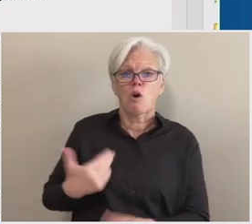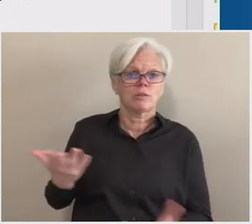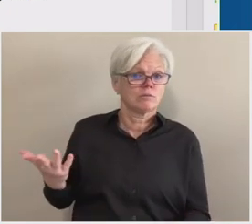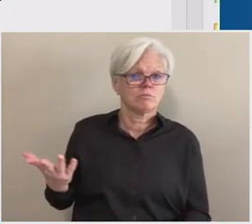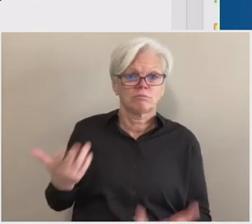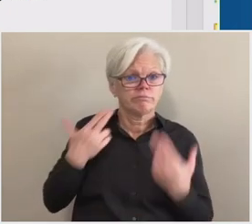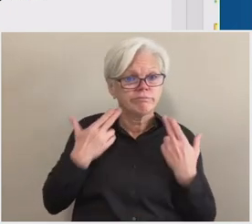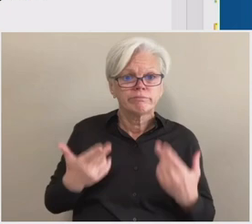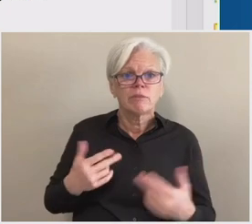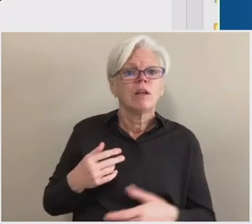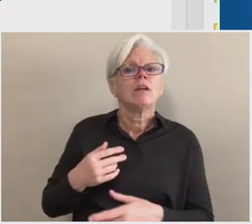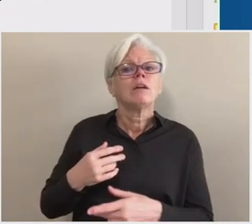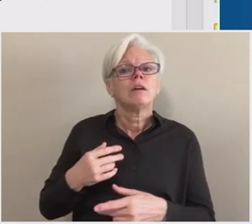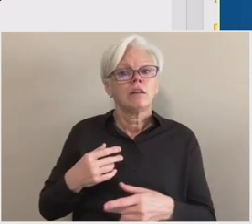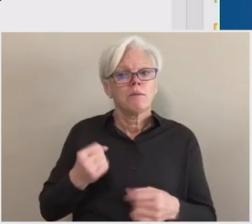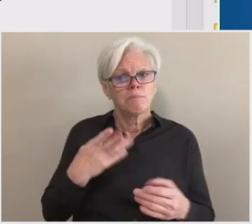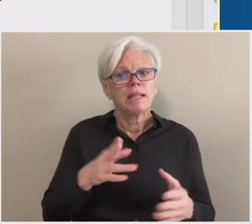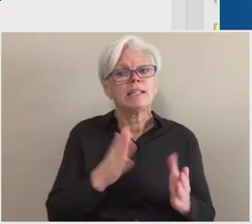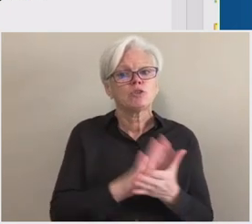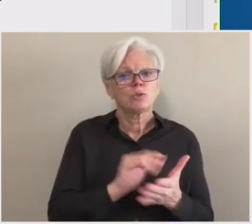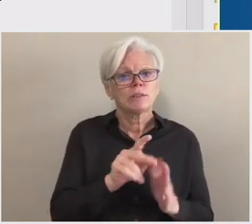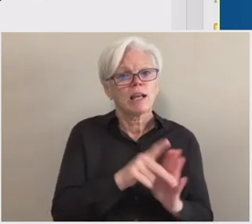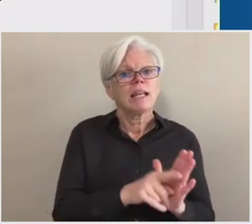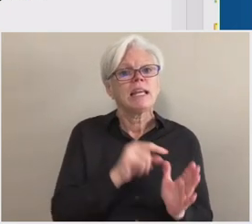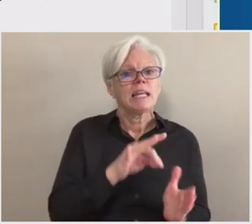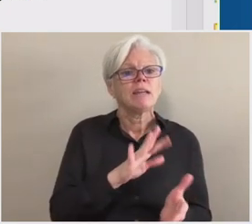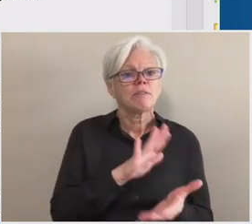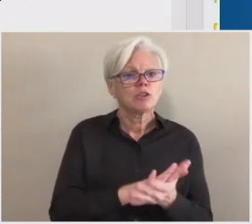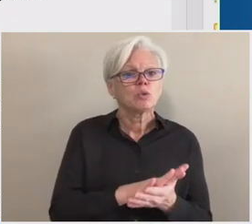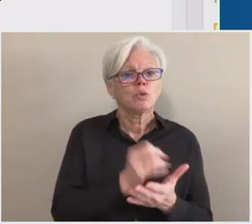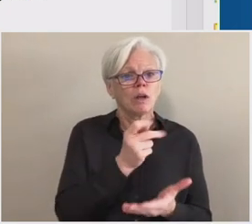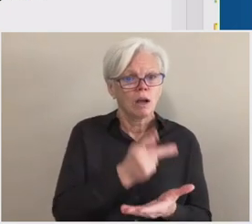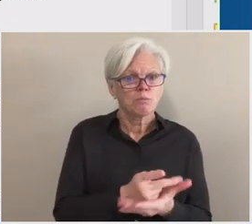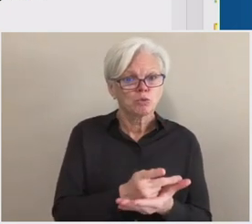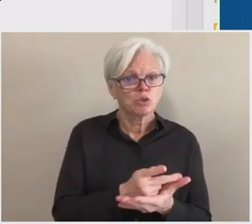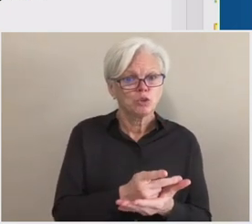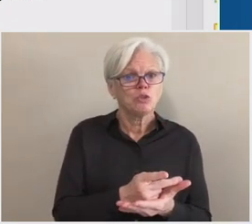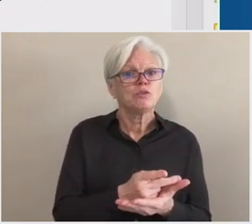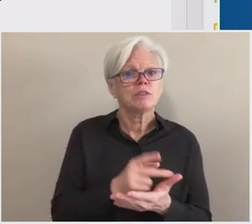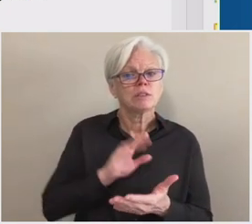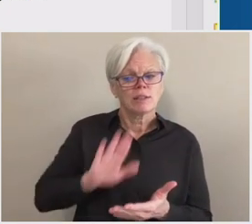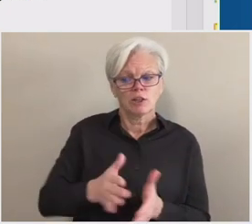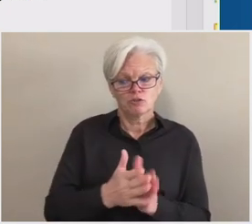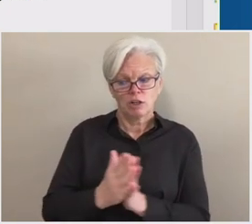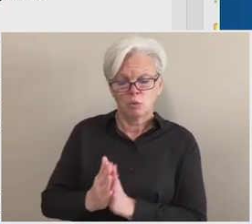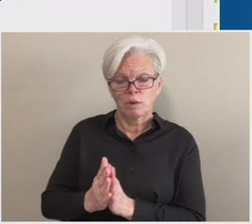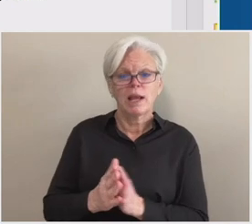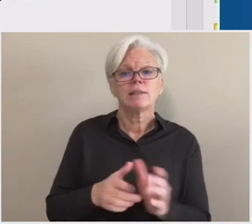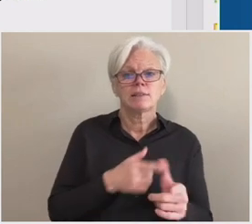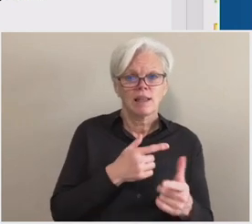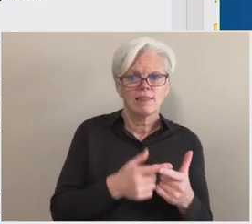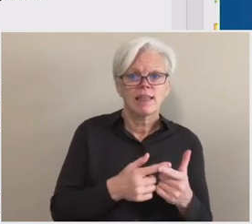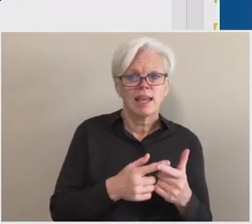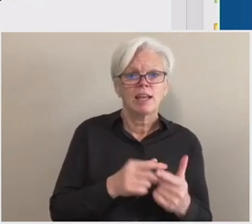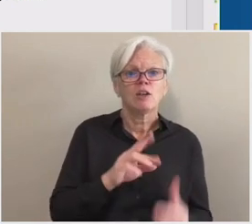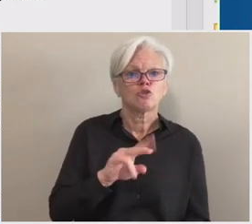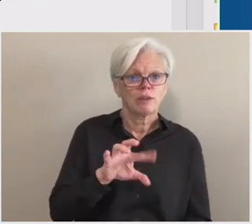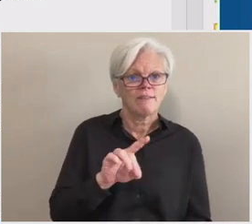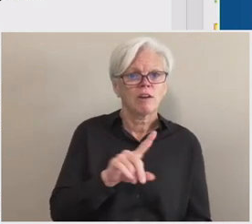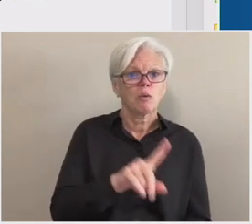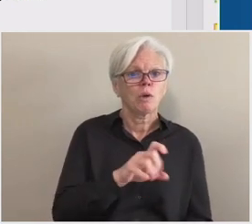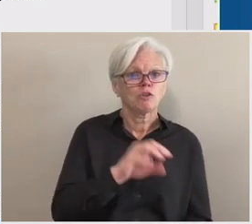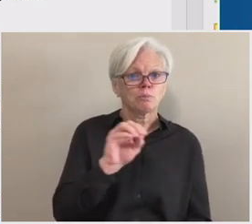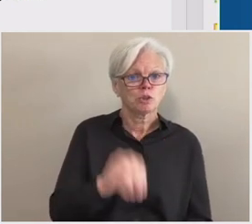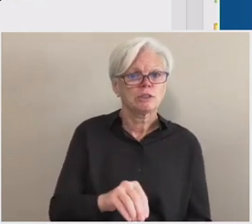schools have policies where if the school approves the student's request, they would refund 100% of the